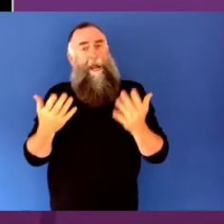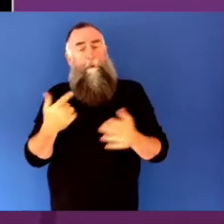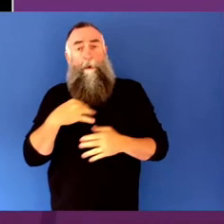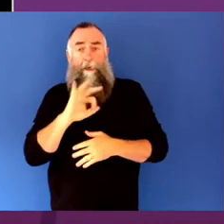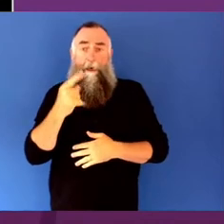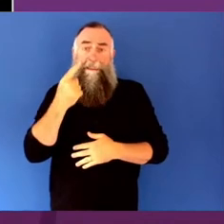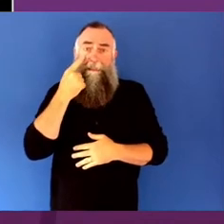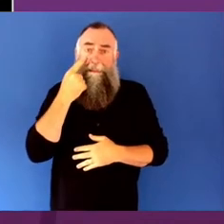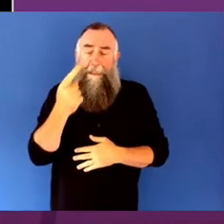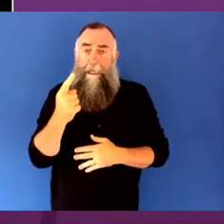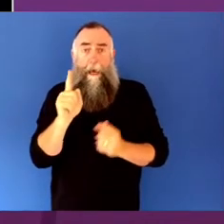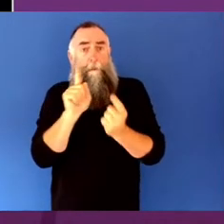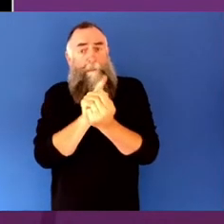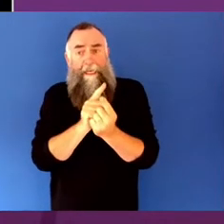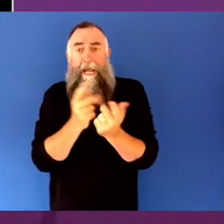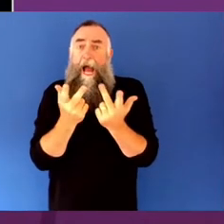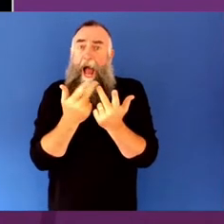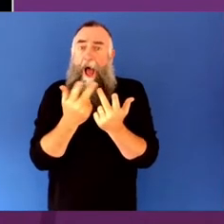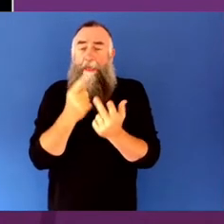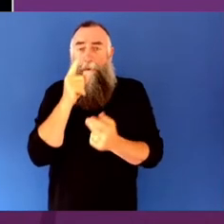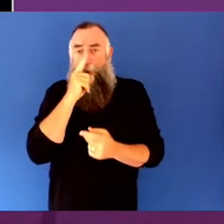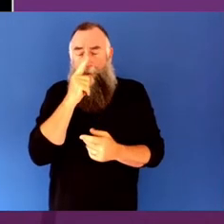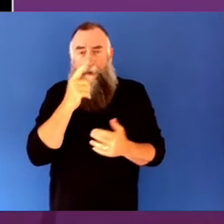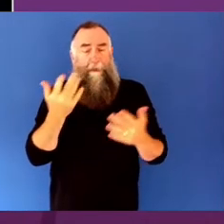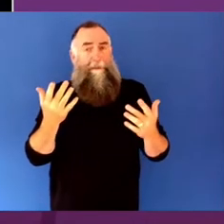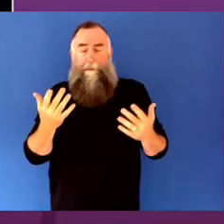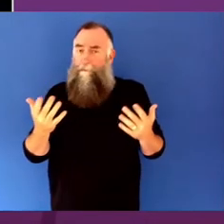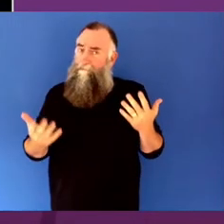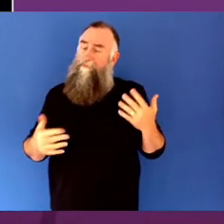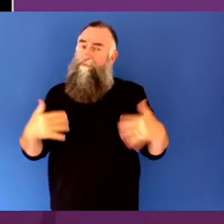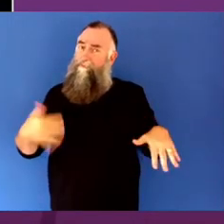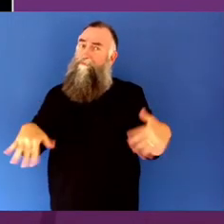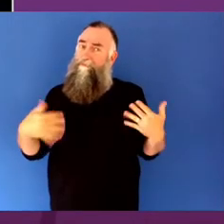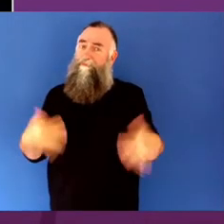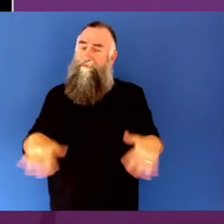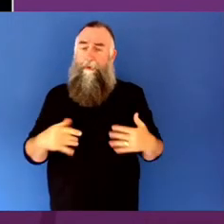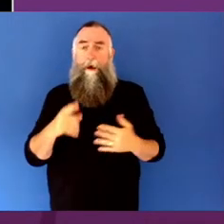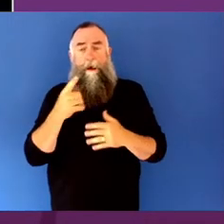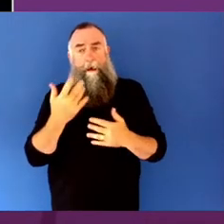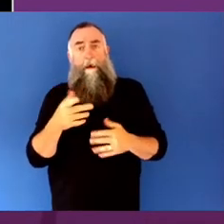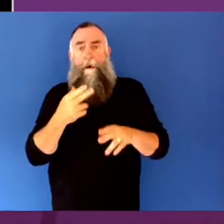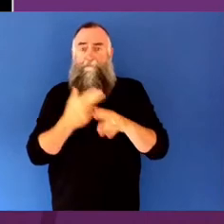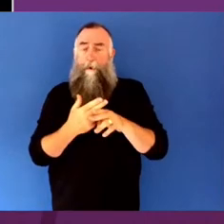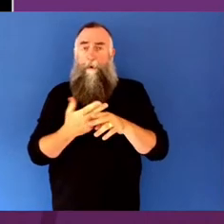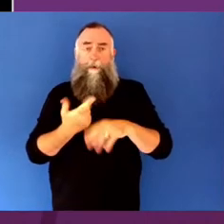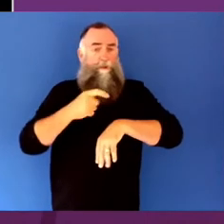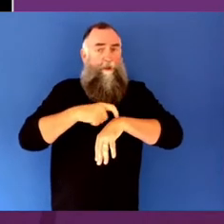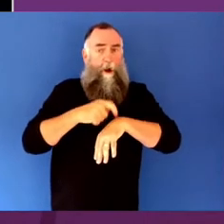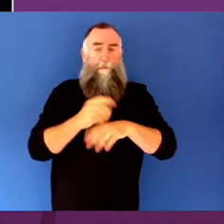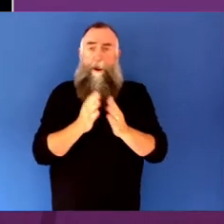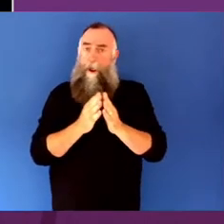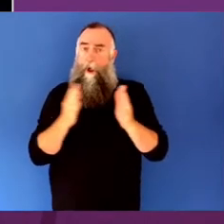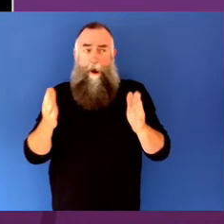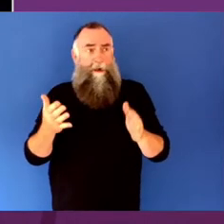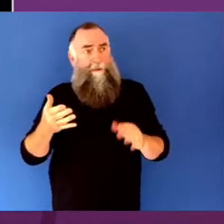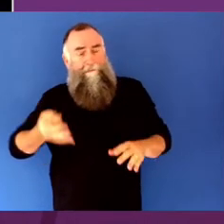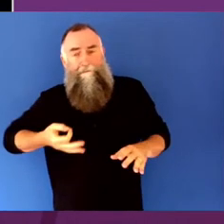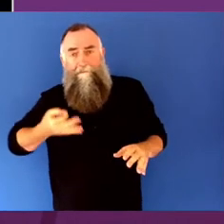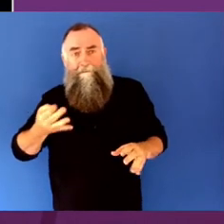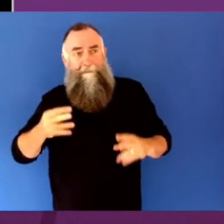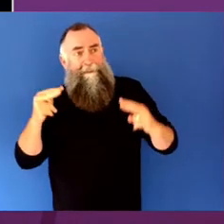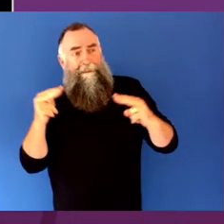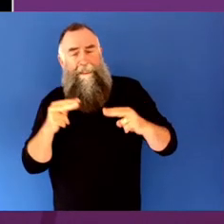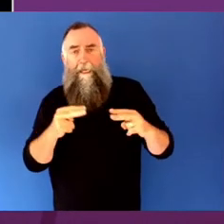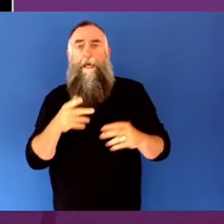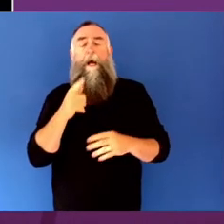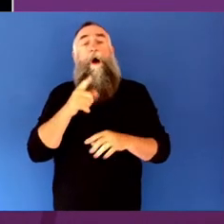people, at least in person physically, for considerable periods of time. A survey done by the Australia